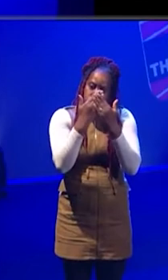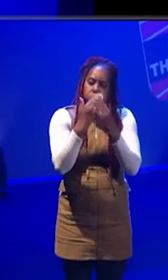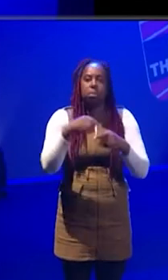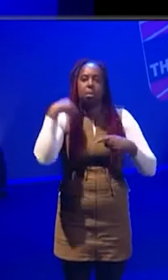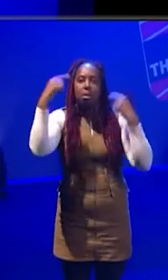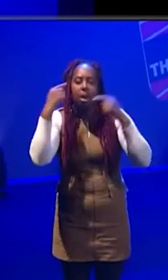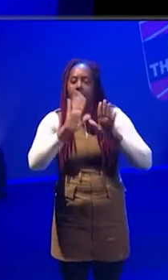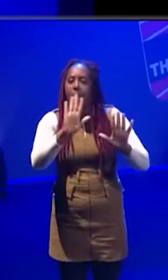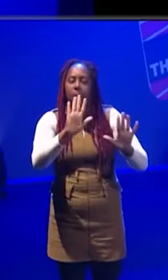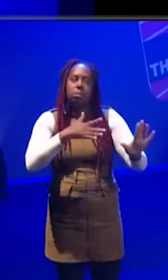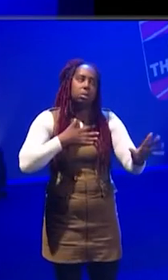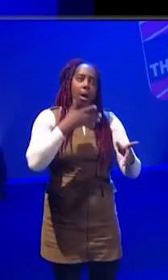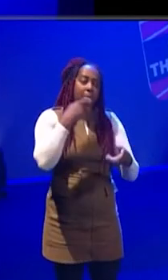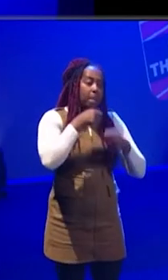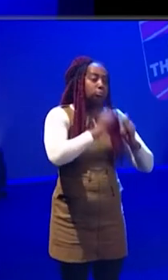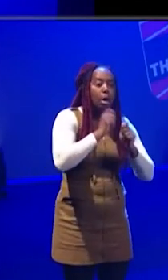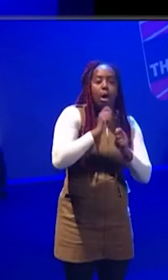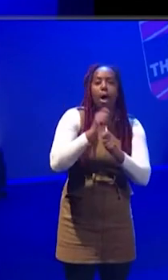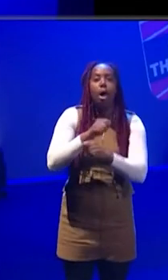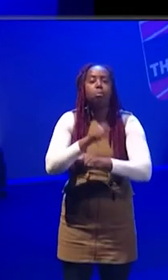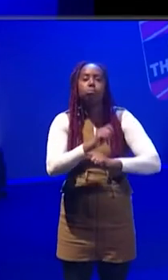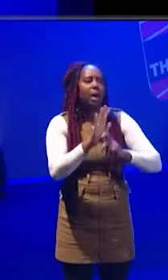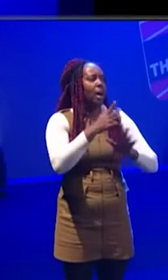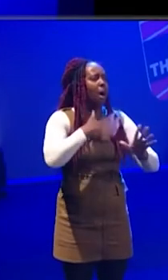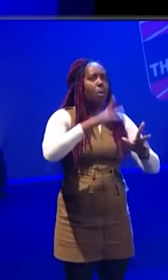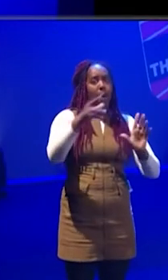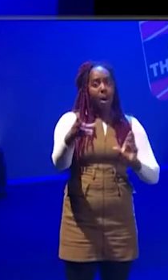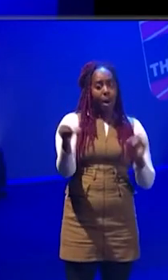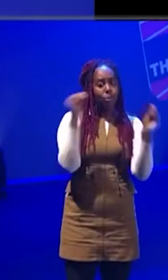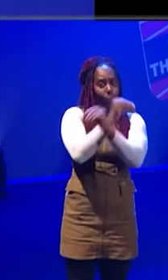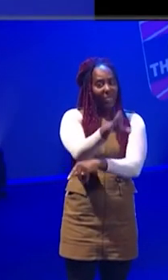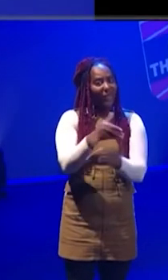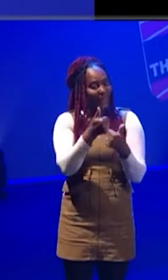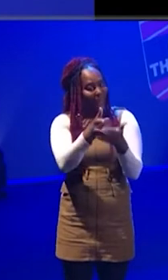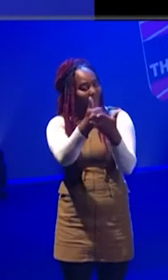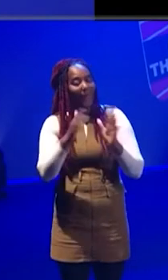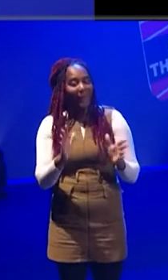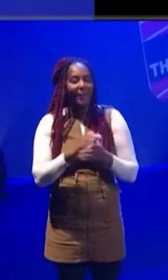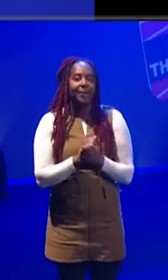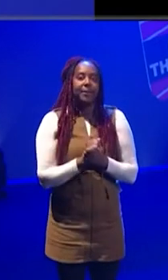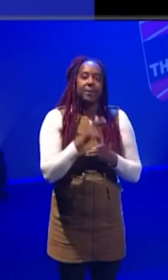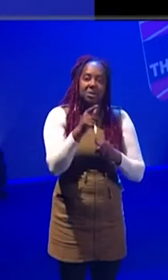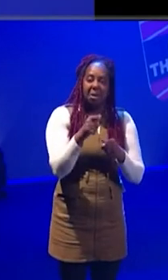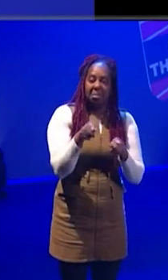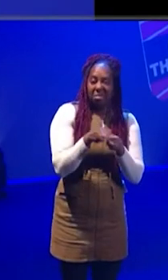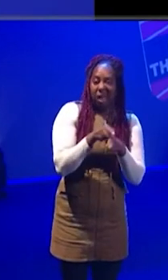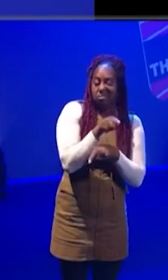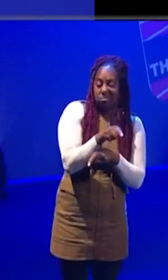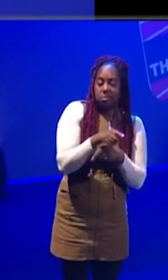all of the plays for the drama society. And then I was like, hey, I'll take over. So I did a bit of that.